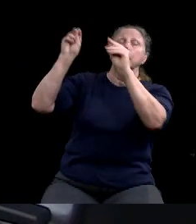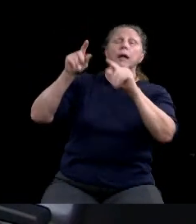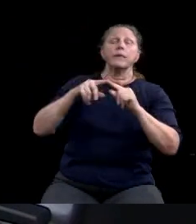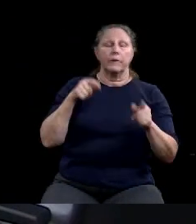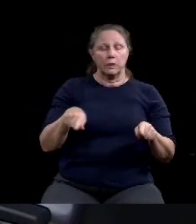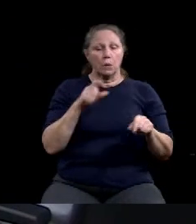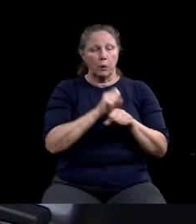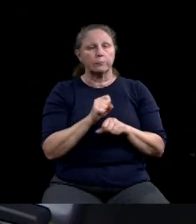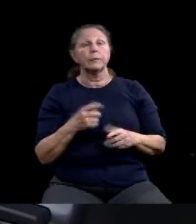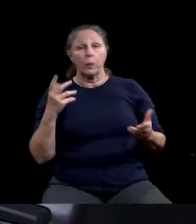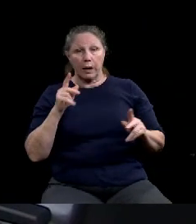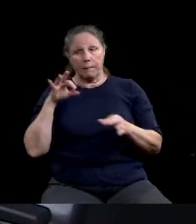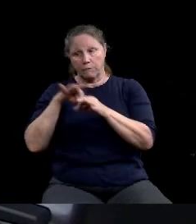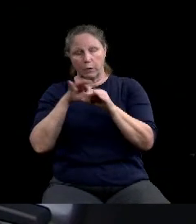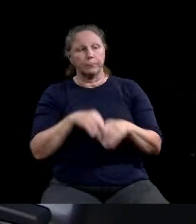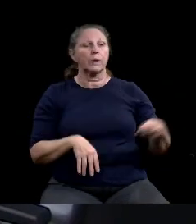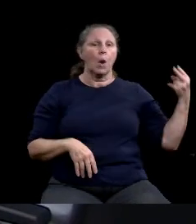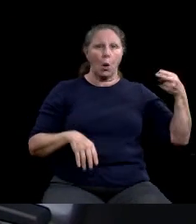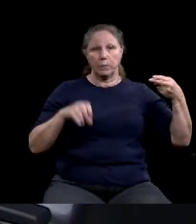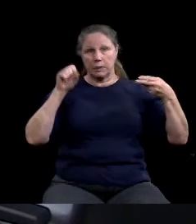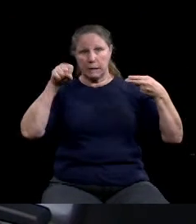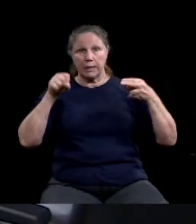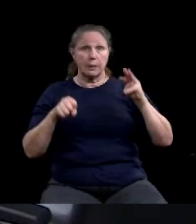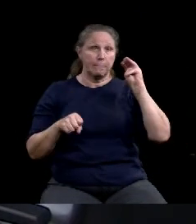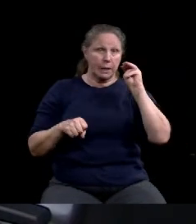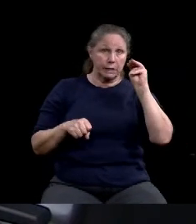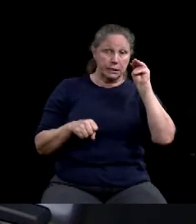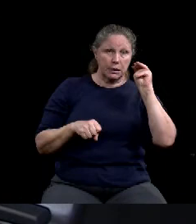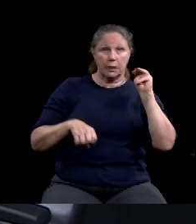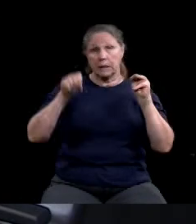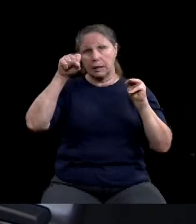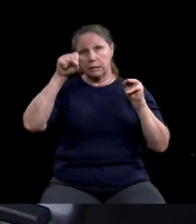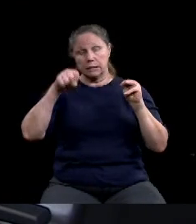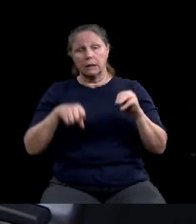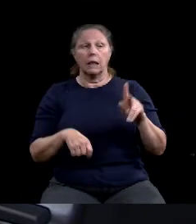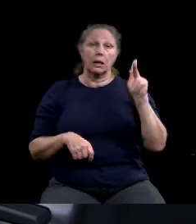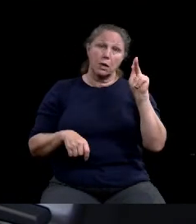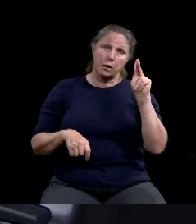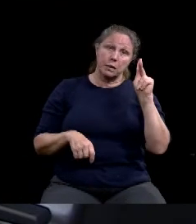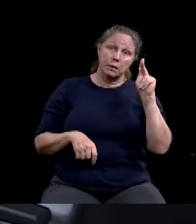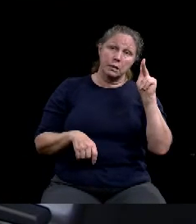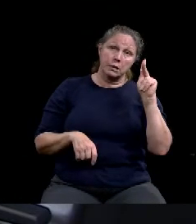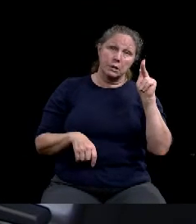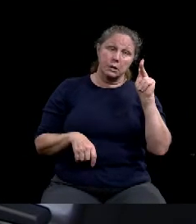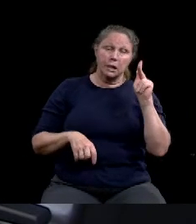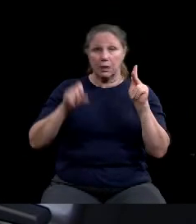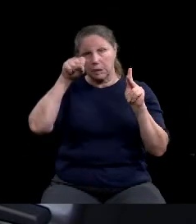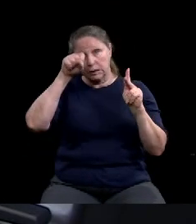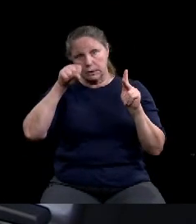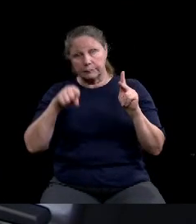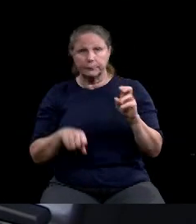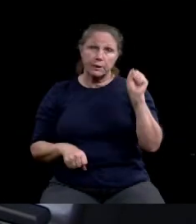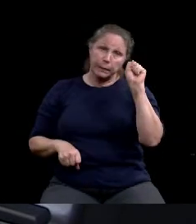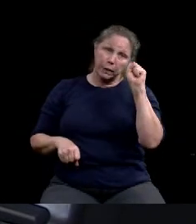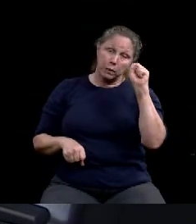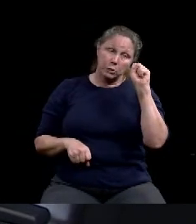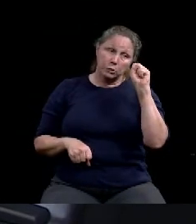Meek. Yes. Canard. Yes. Sabido. Absolutely. Yes.